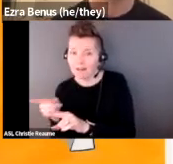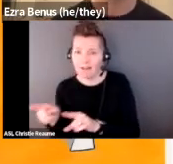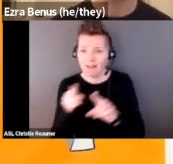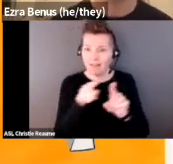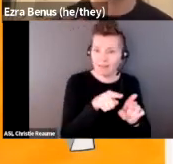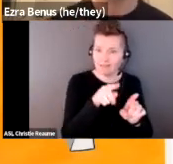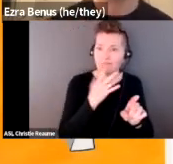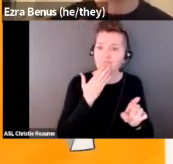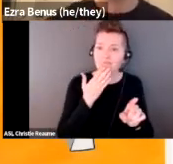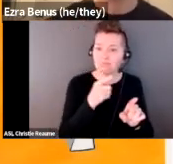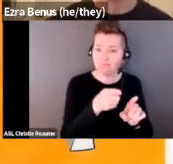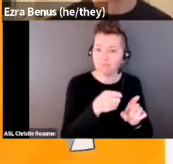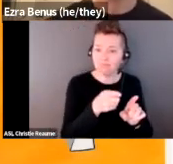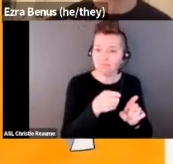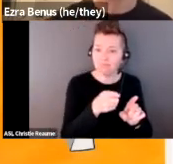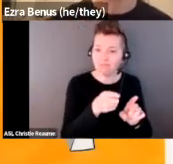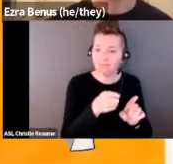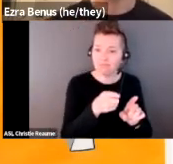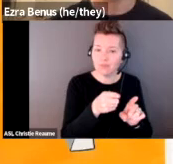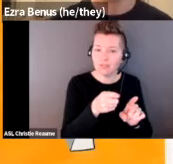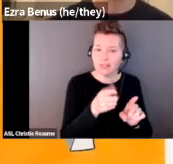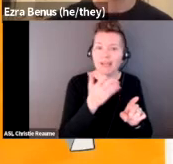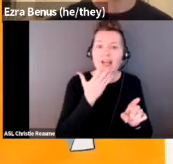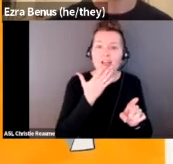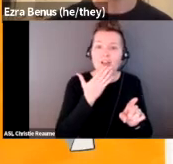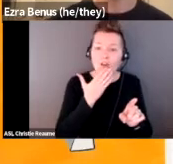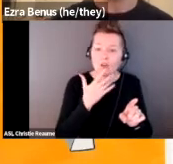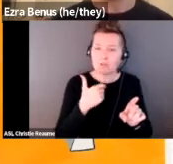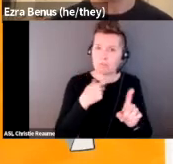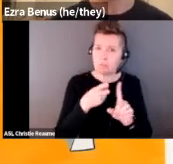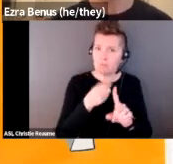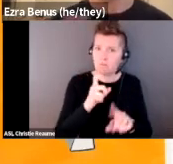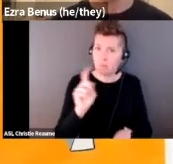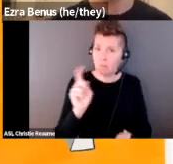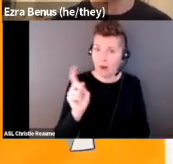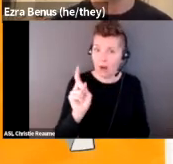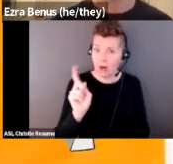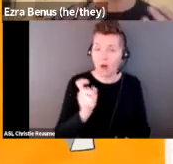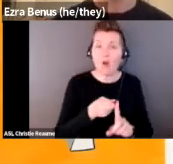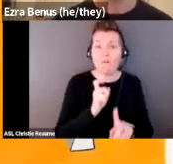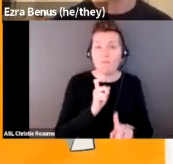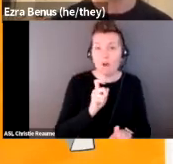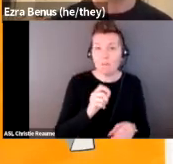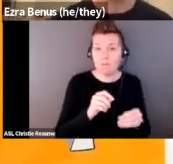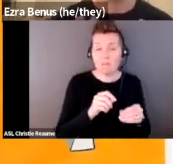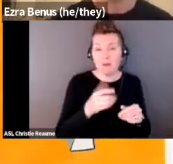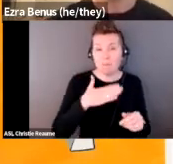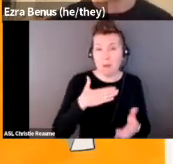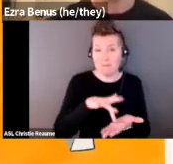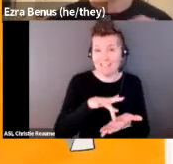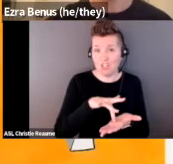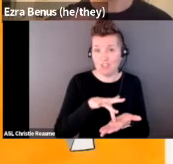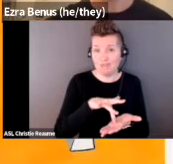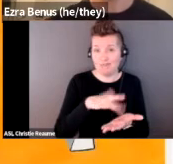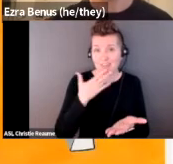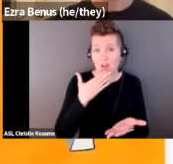That a lot of these colors are also taken from a palette of medication that I have been